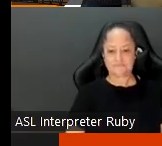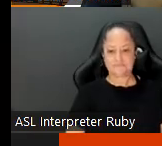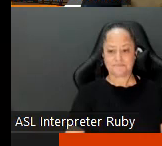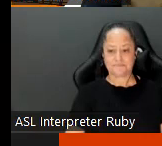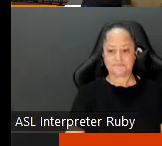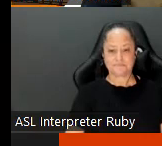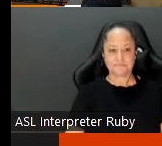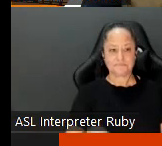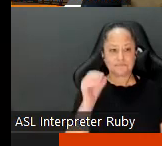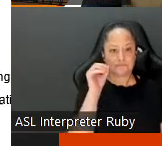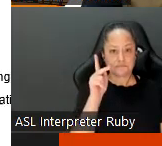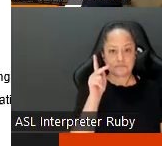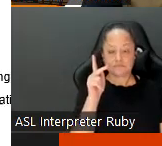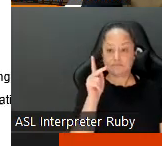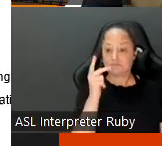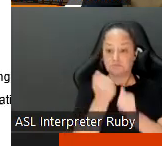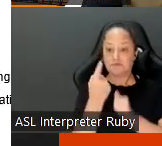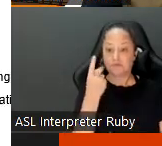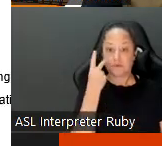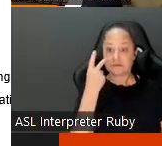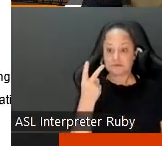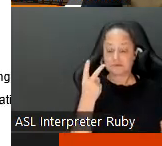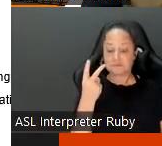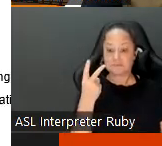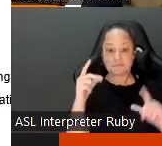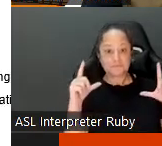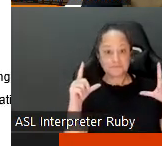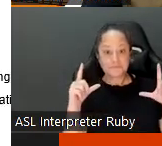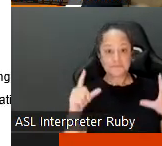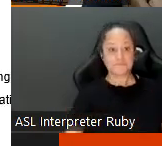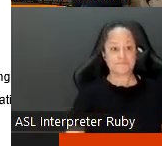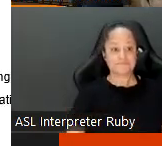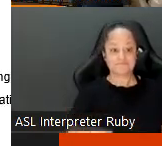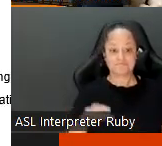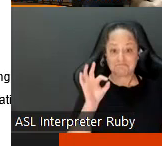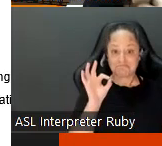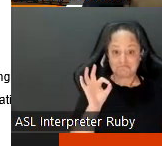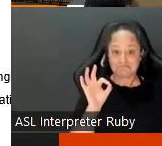okay is this can everyone see it correctly it looks all right